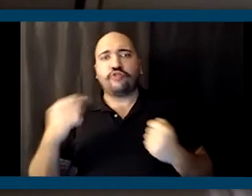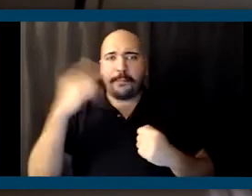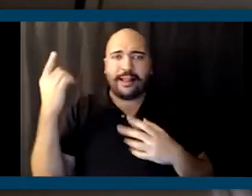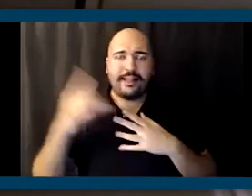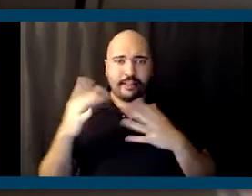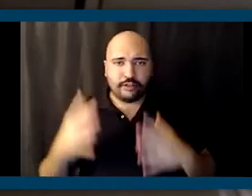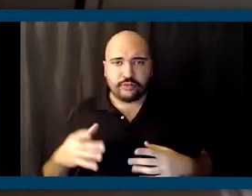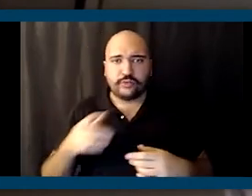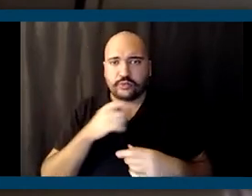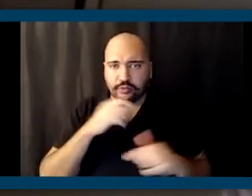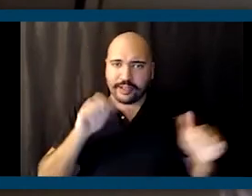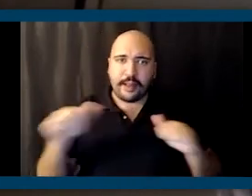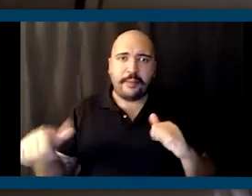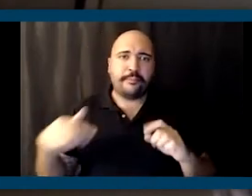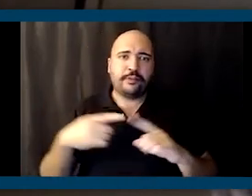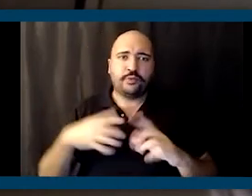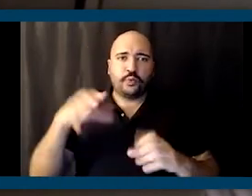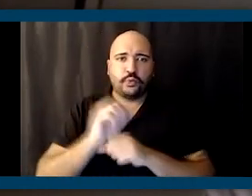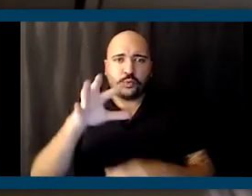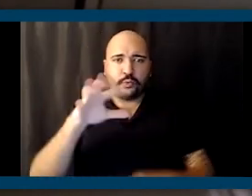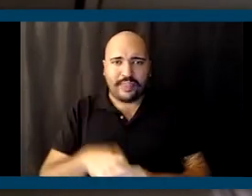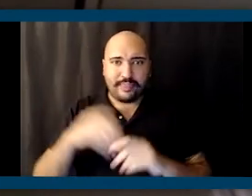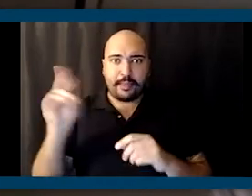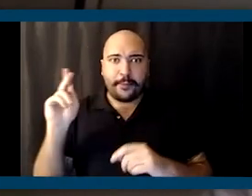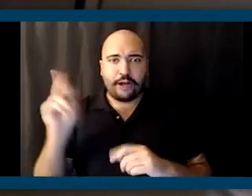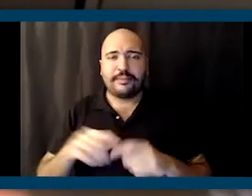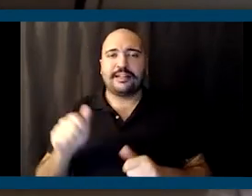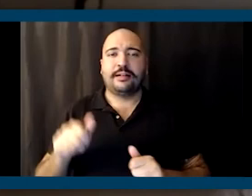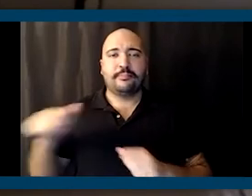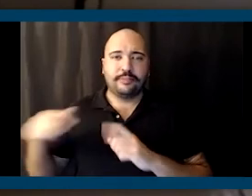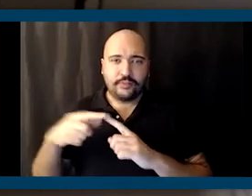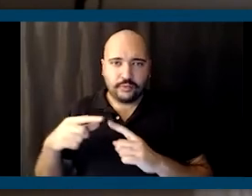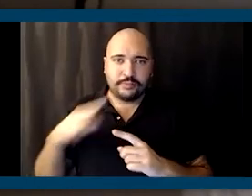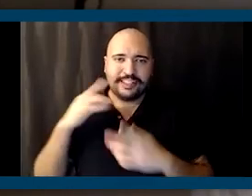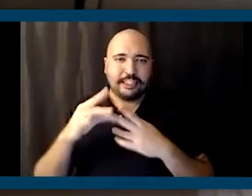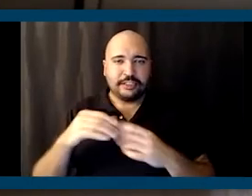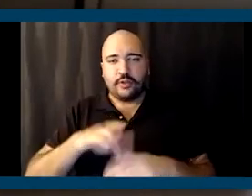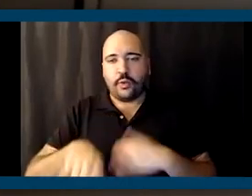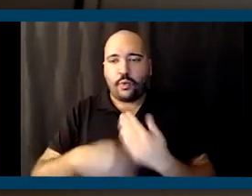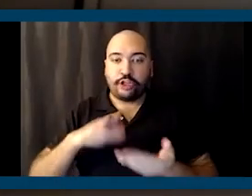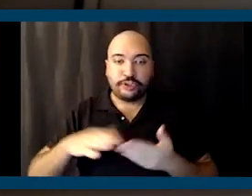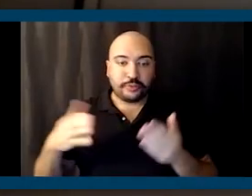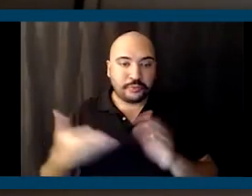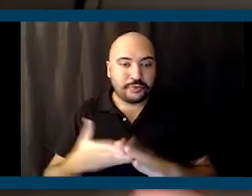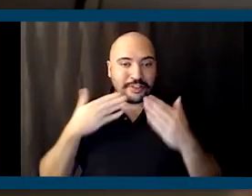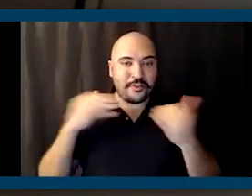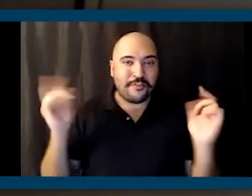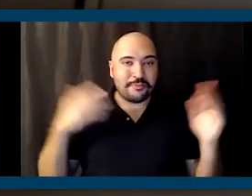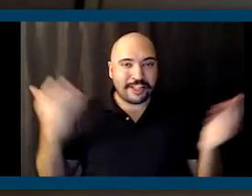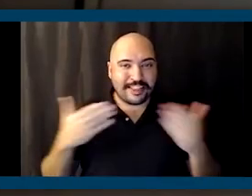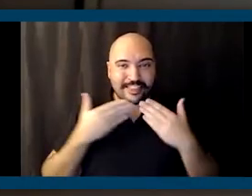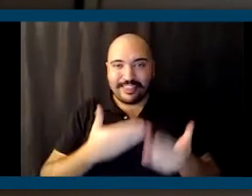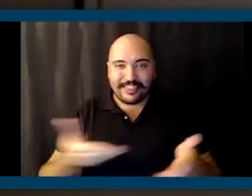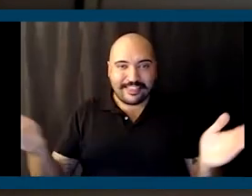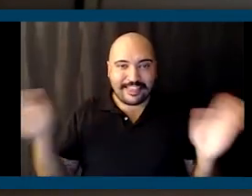um, who are able to work within a party, but they're able to be leaders in all parts of the community. So then thank you all for being here. Thank you,